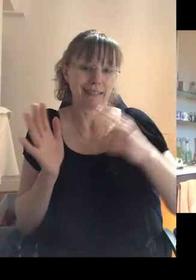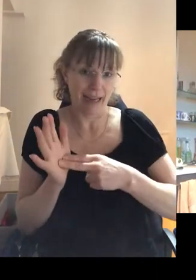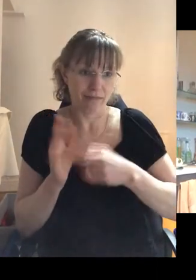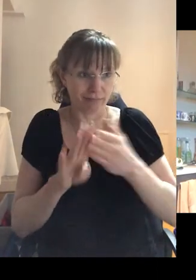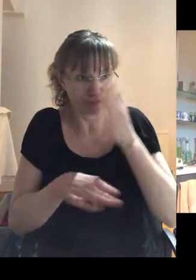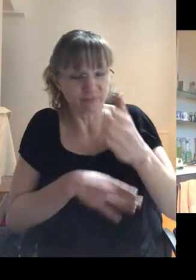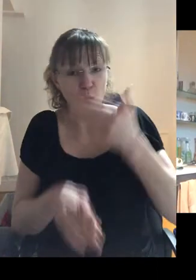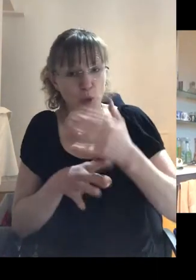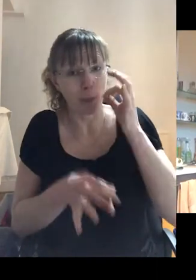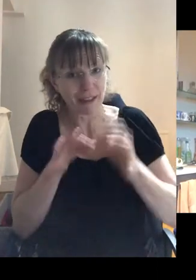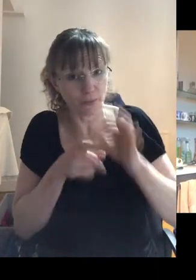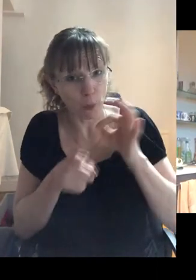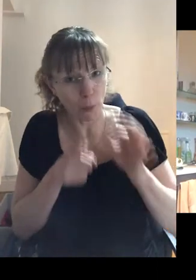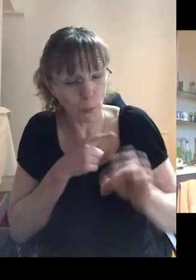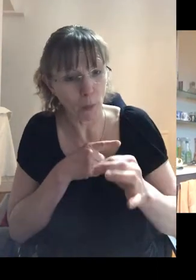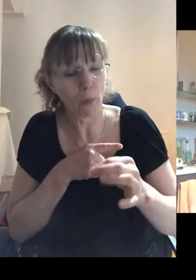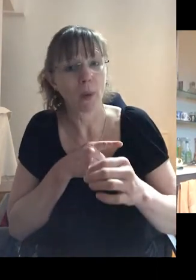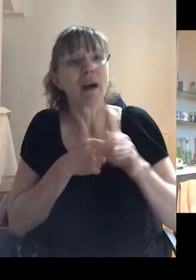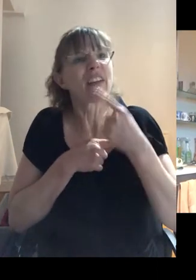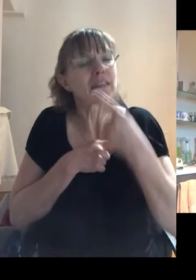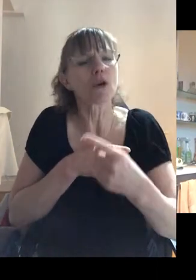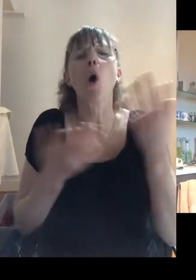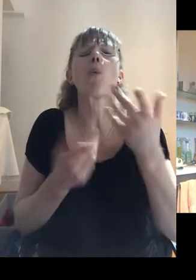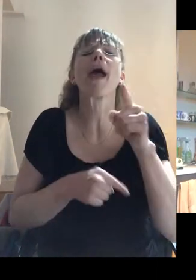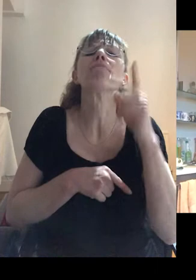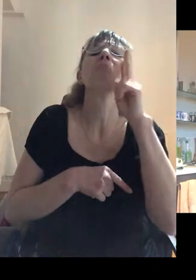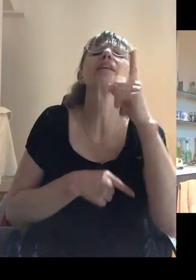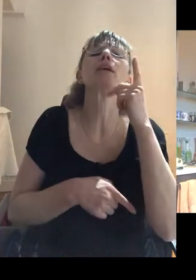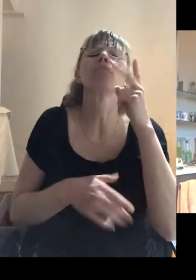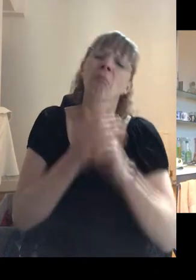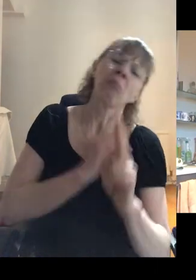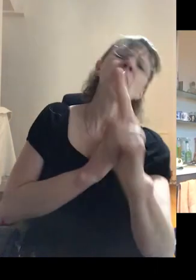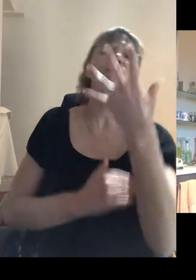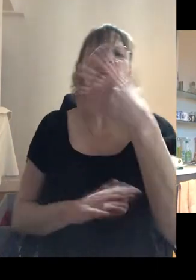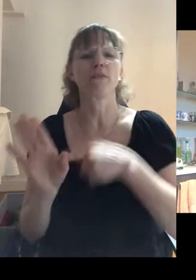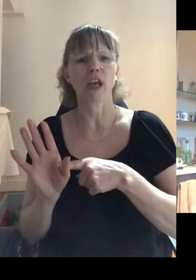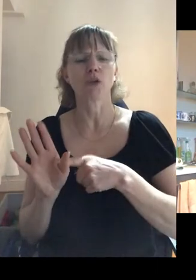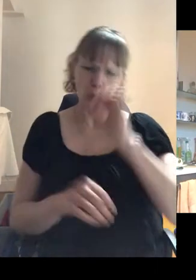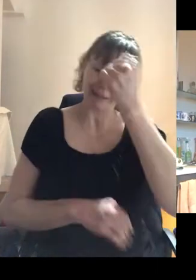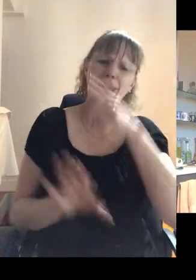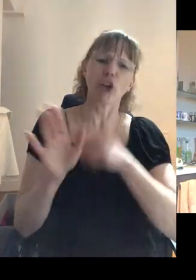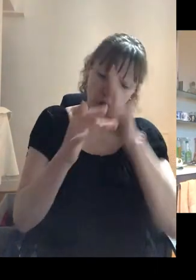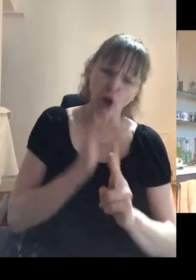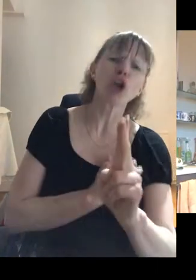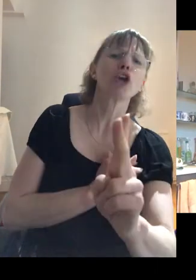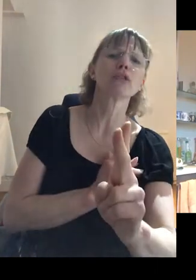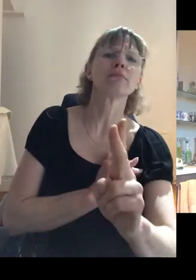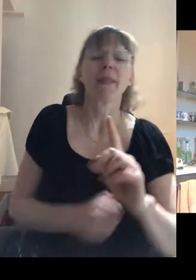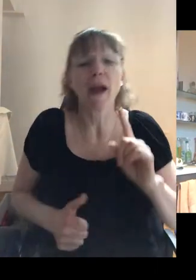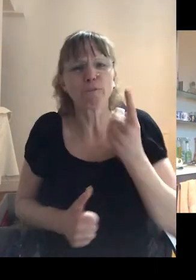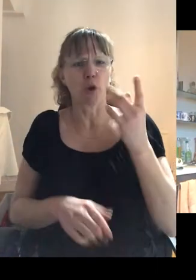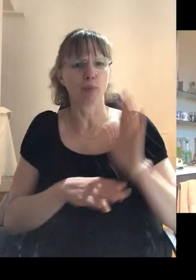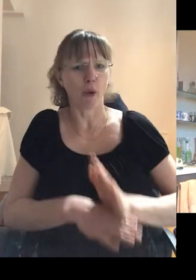job interviews and various things. And they said, and so where do you see yourself in five years? What do you think you'd be doing in 10 years? That in that first